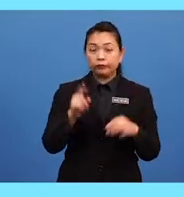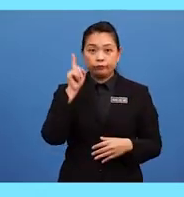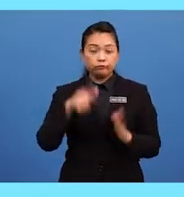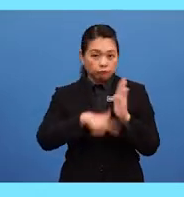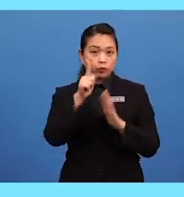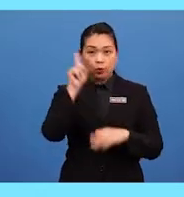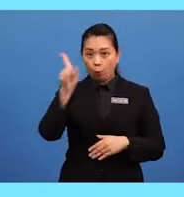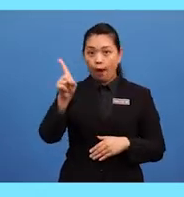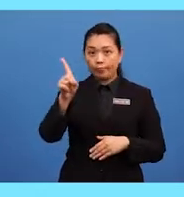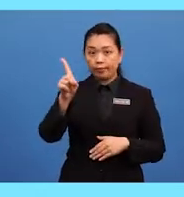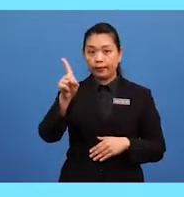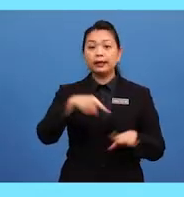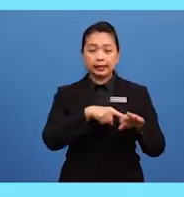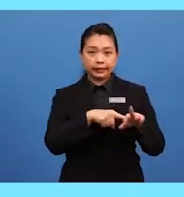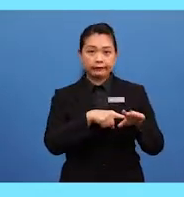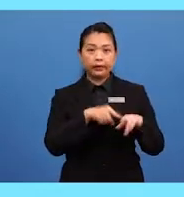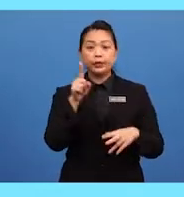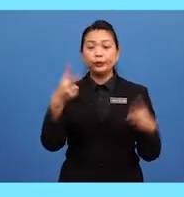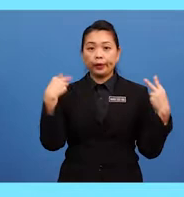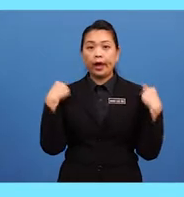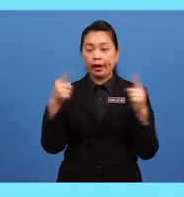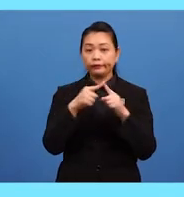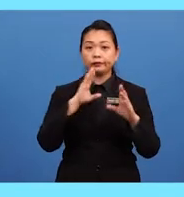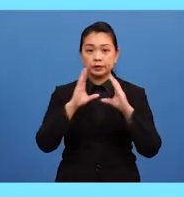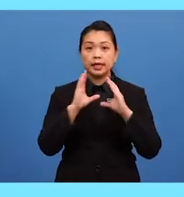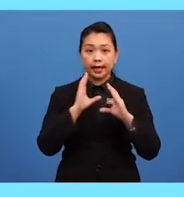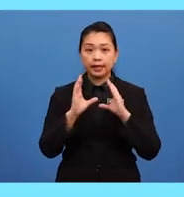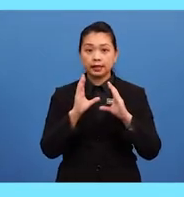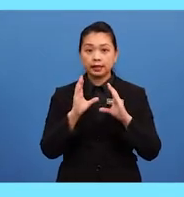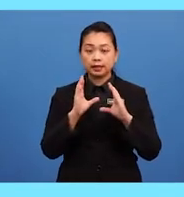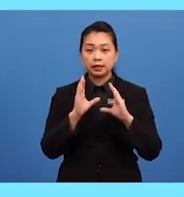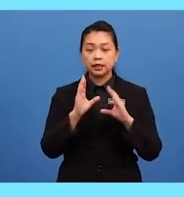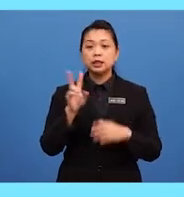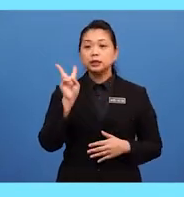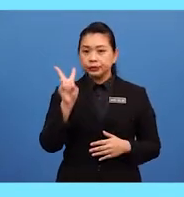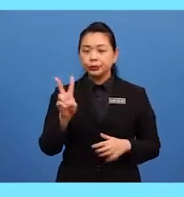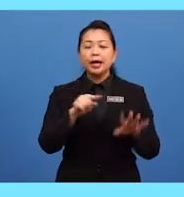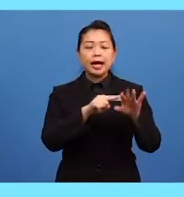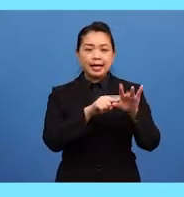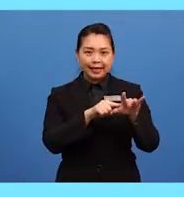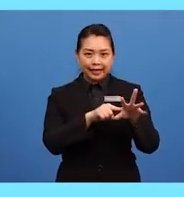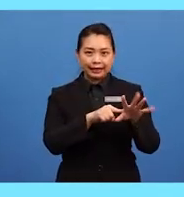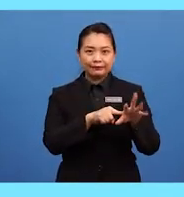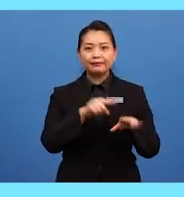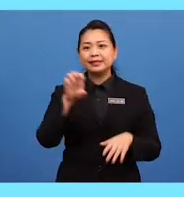one leaf at hand, you have to say, leaves.